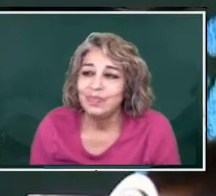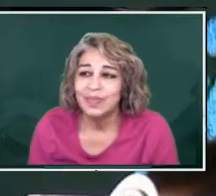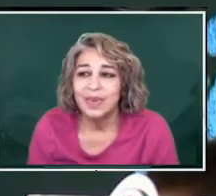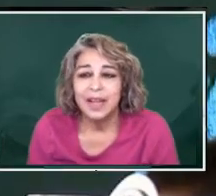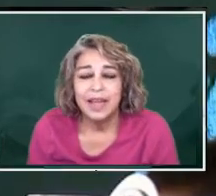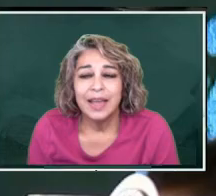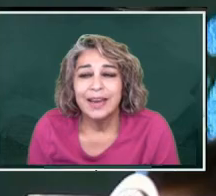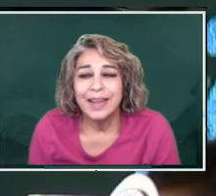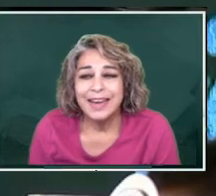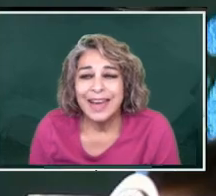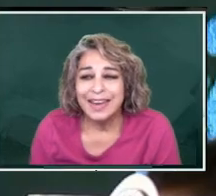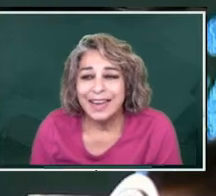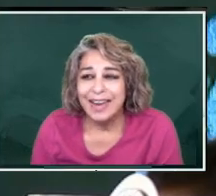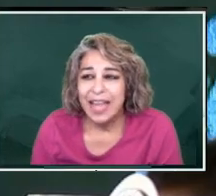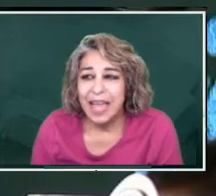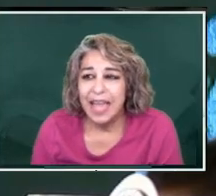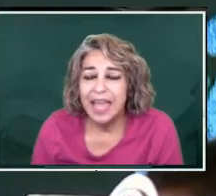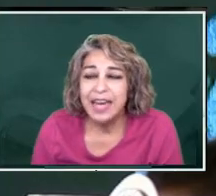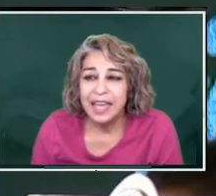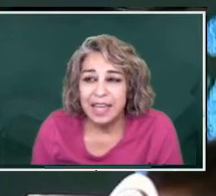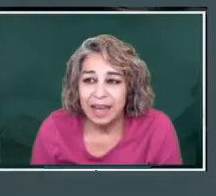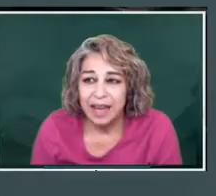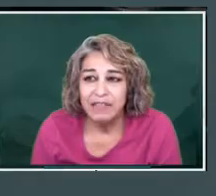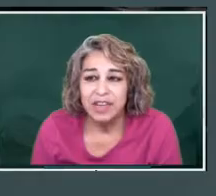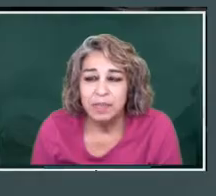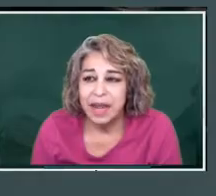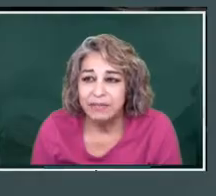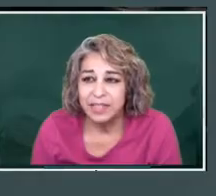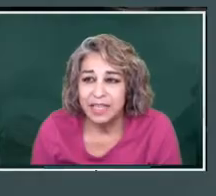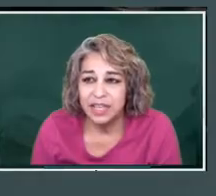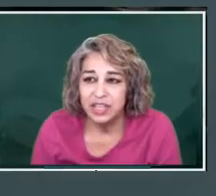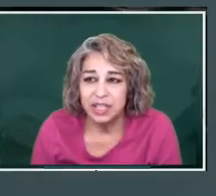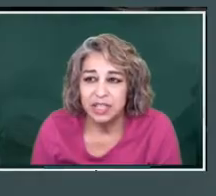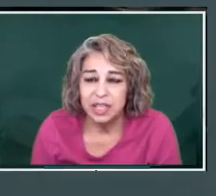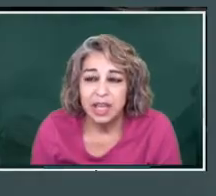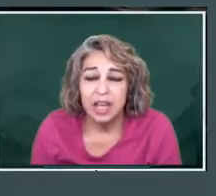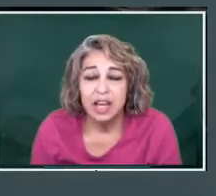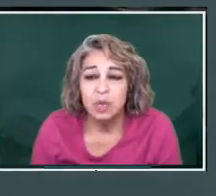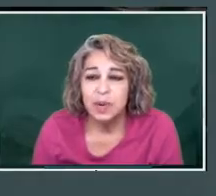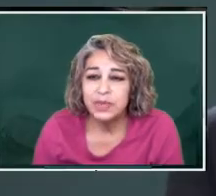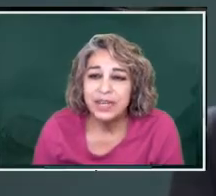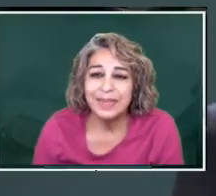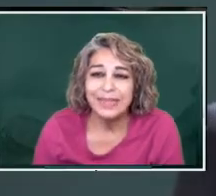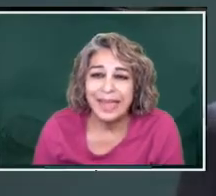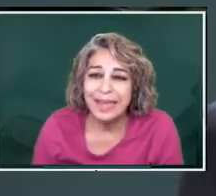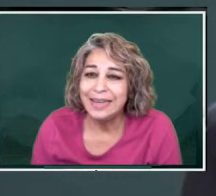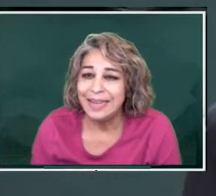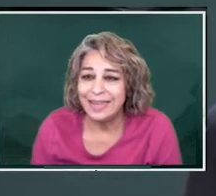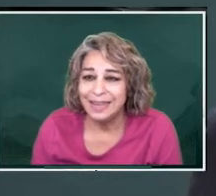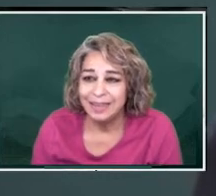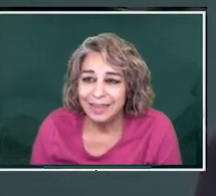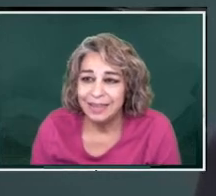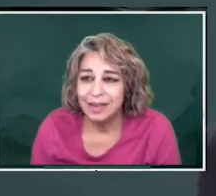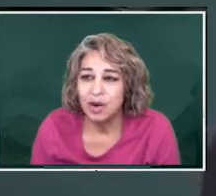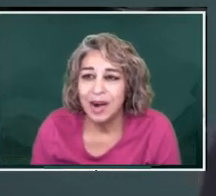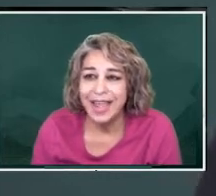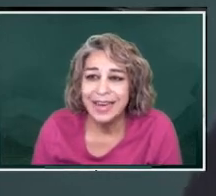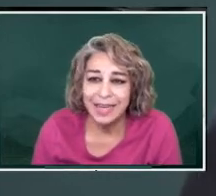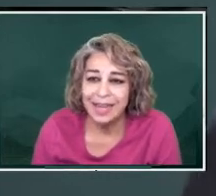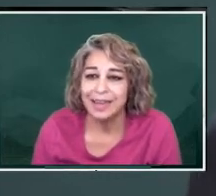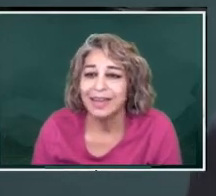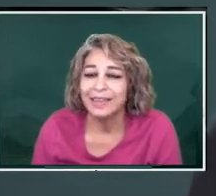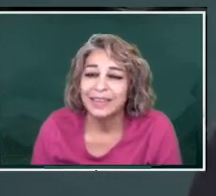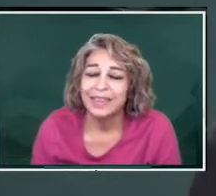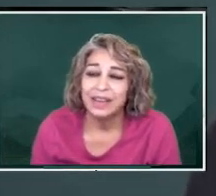not in any of their manifestations corruption is ended, or